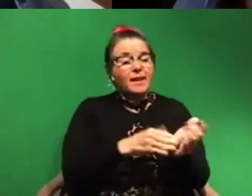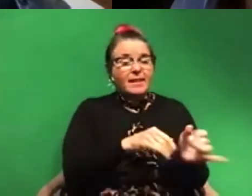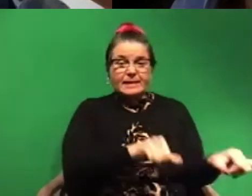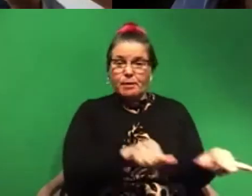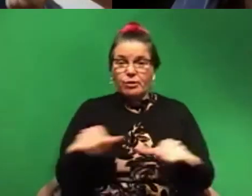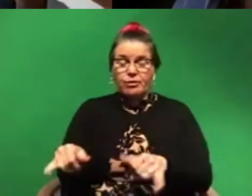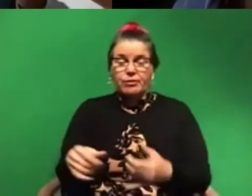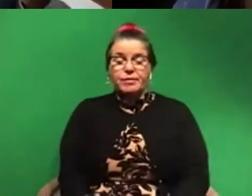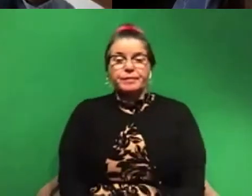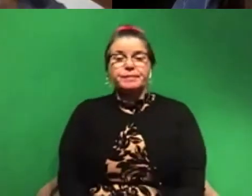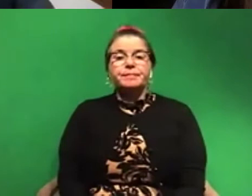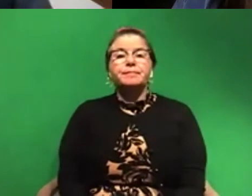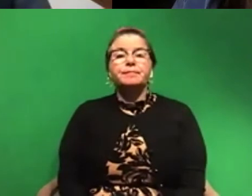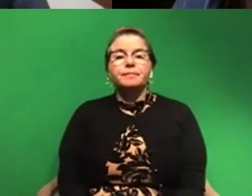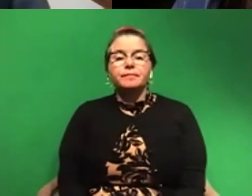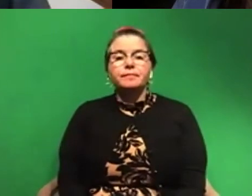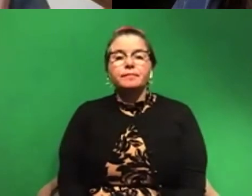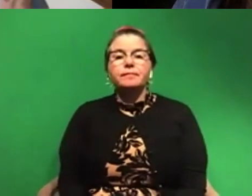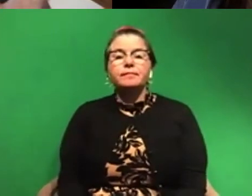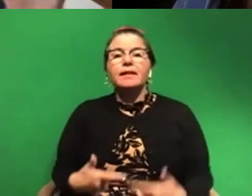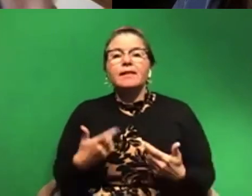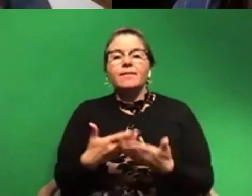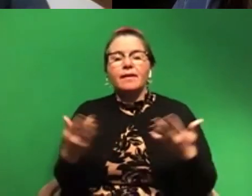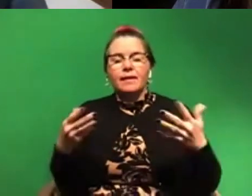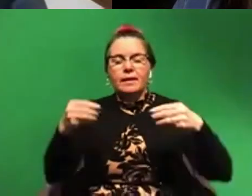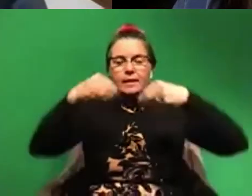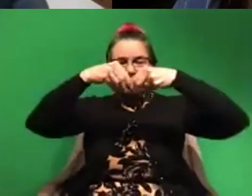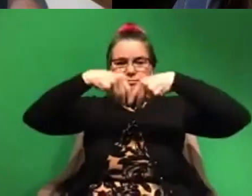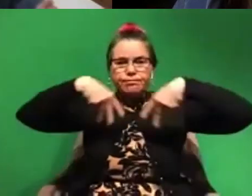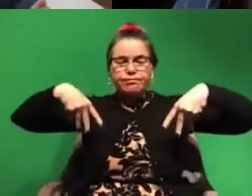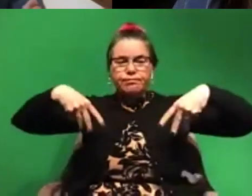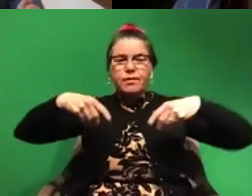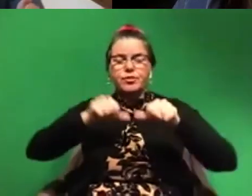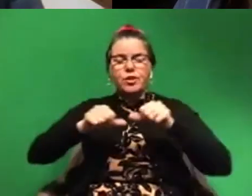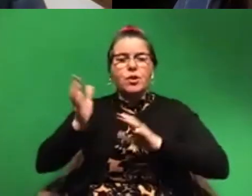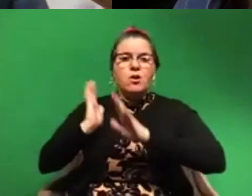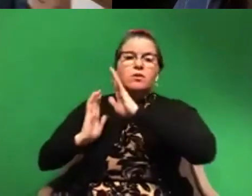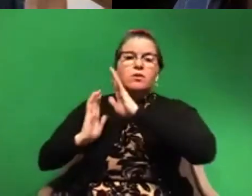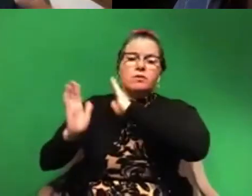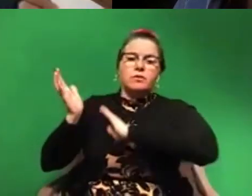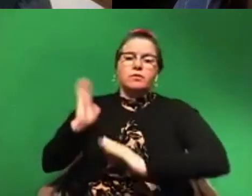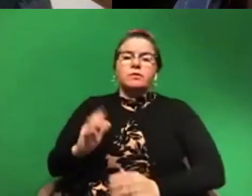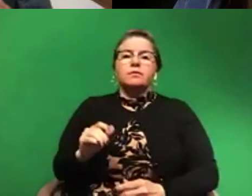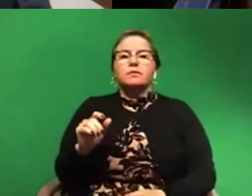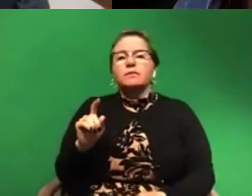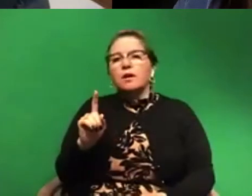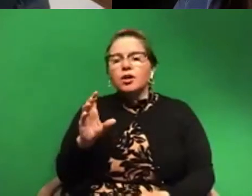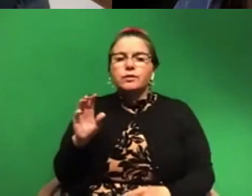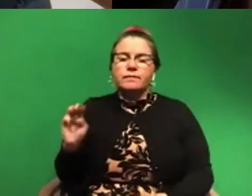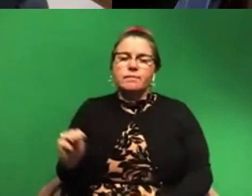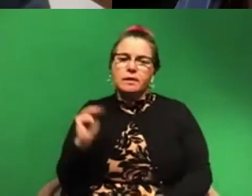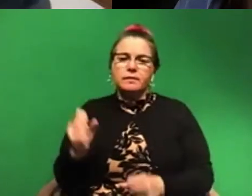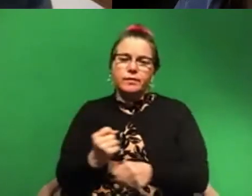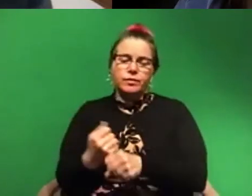organisms that devolve, that, that diverged on from each other long, long ago in the past, hundreds of millions of years ago,